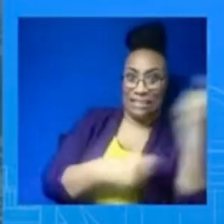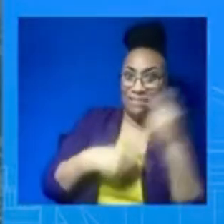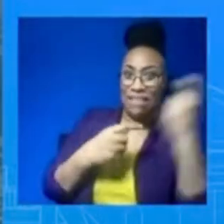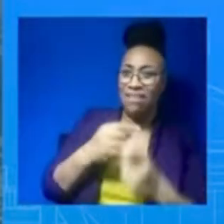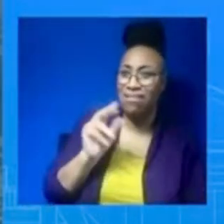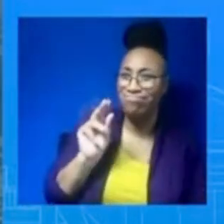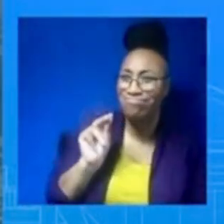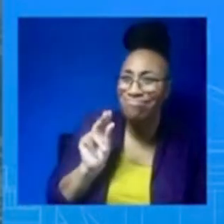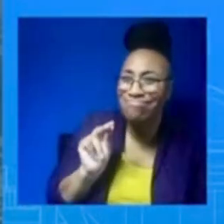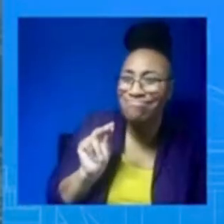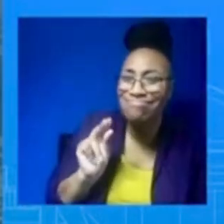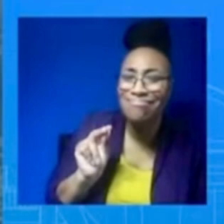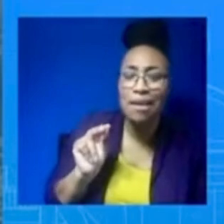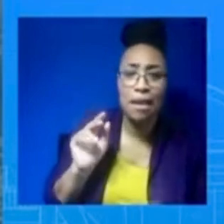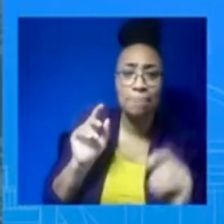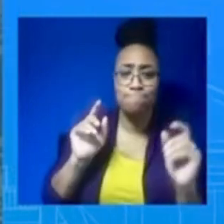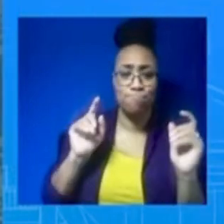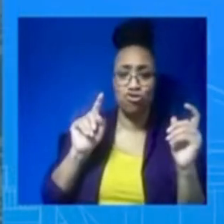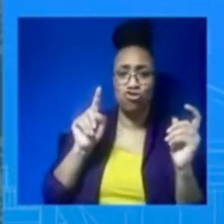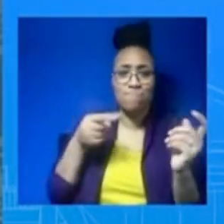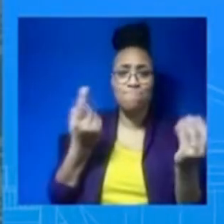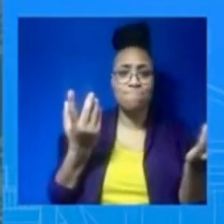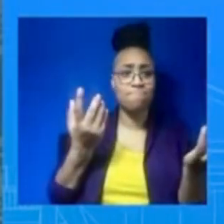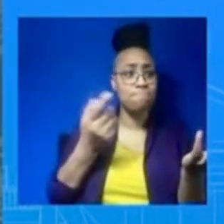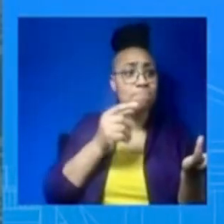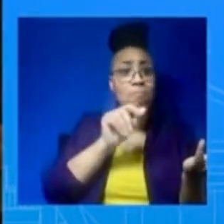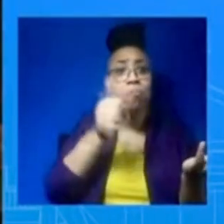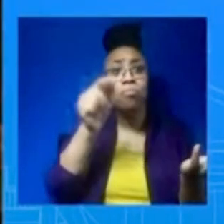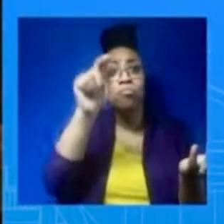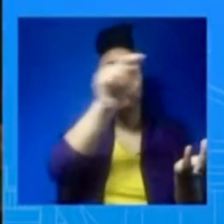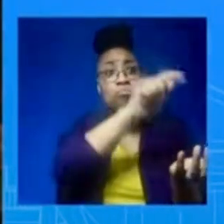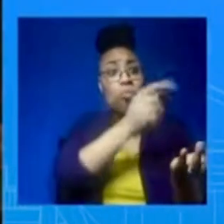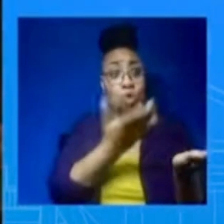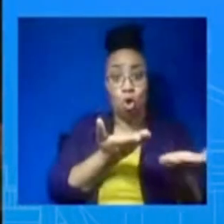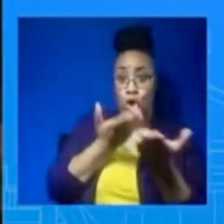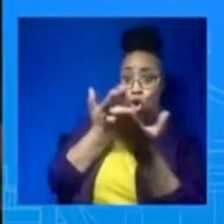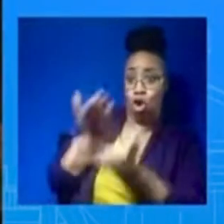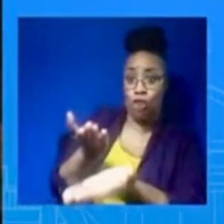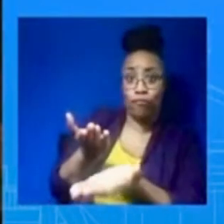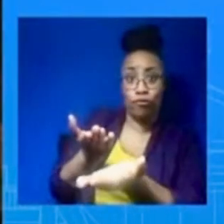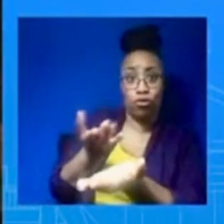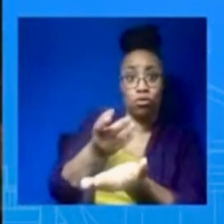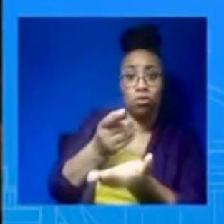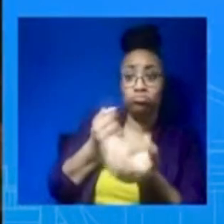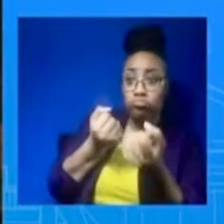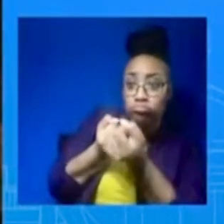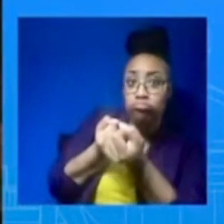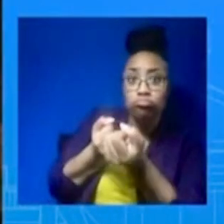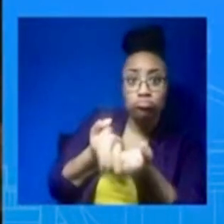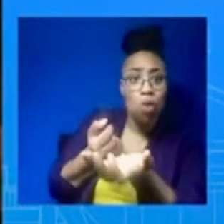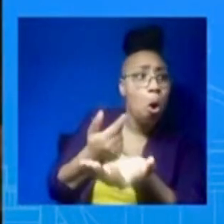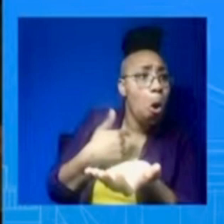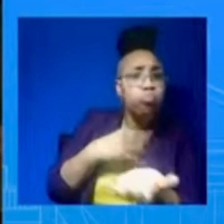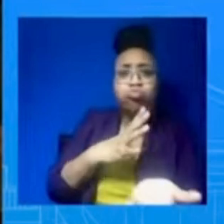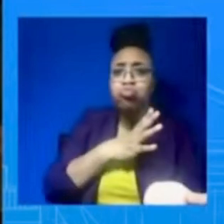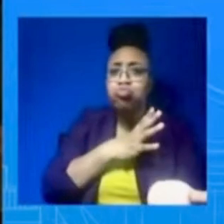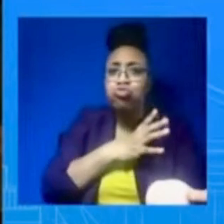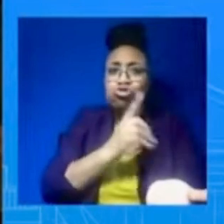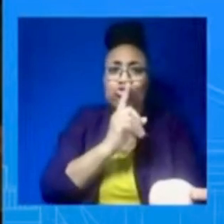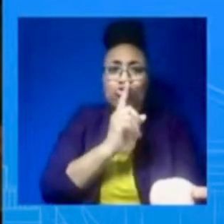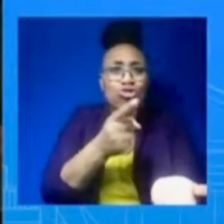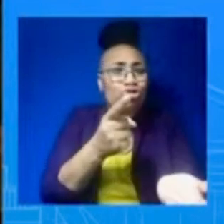certainly a sovereign decision that they have every right to make and we would welcome that. My last follow-up on this. There's $100 million in the appropriations bill in July